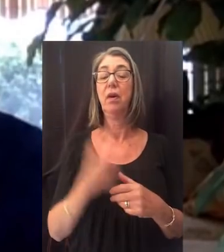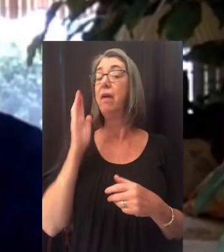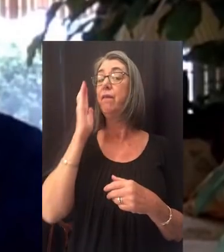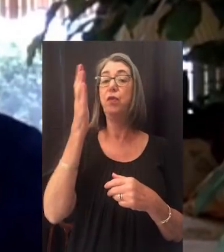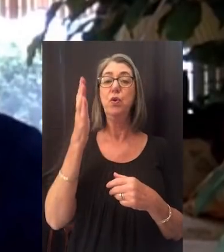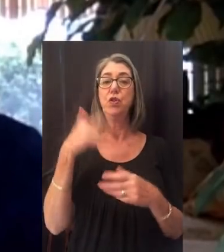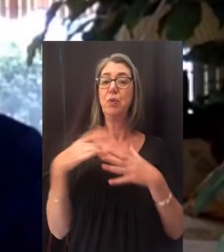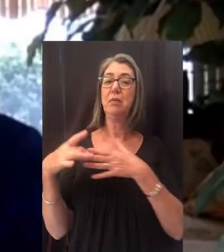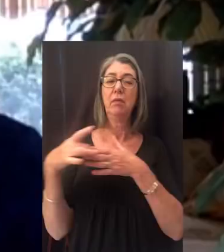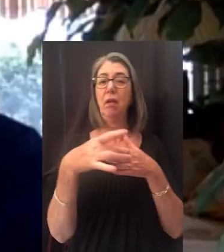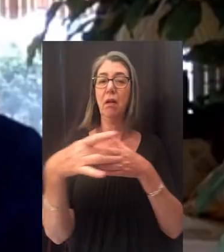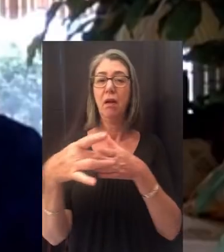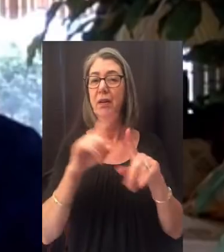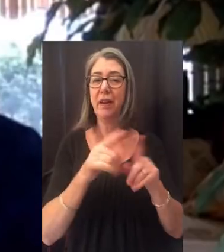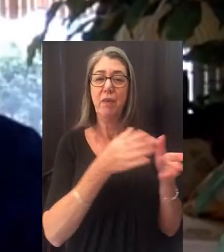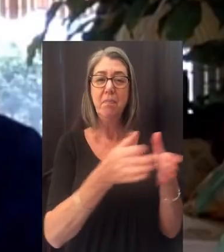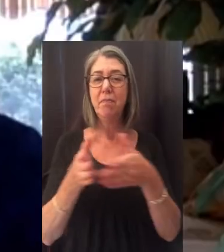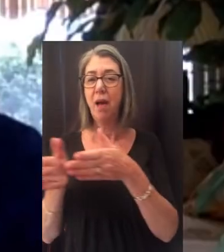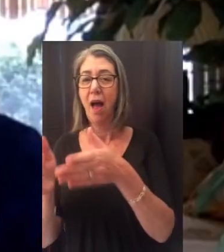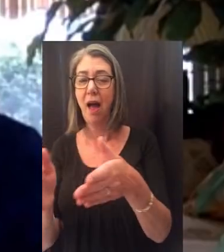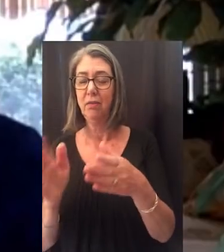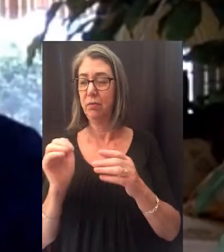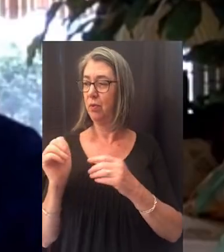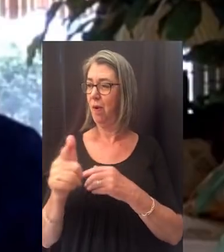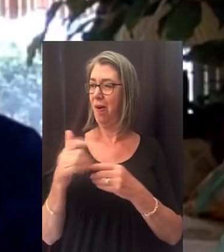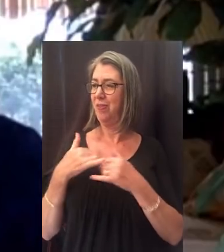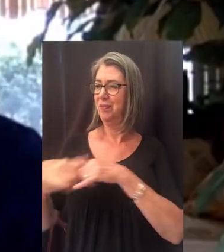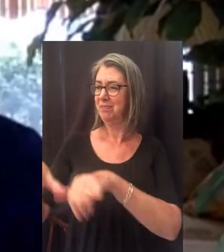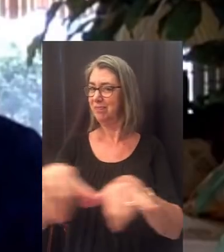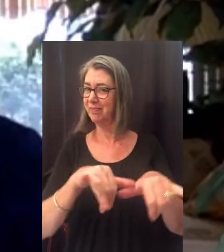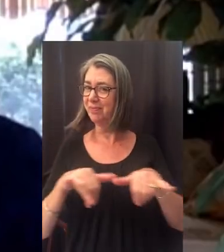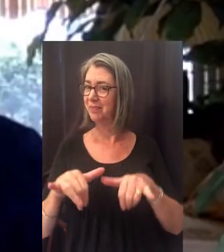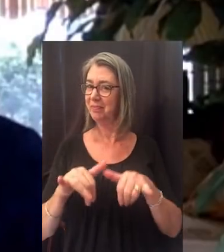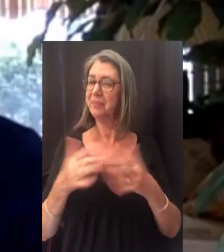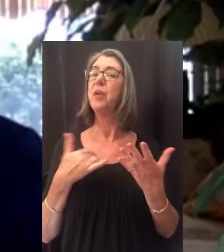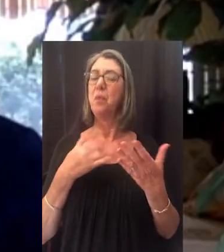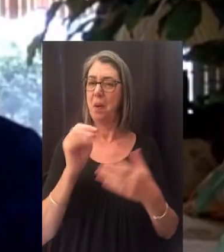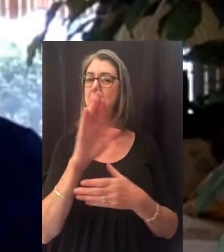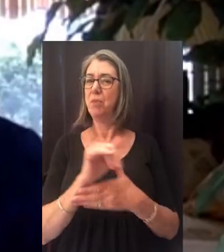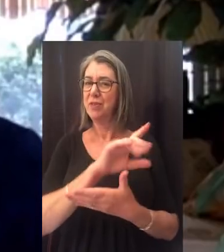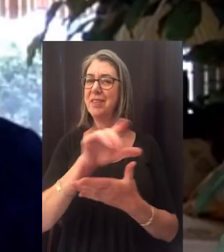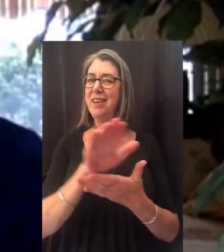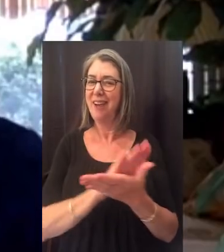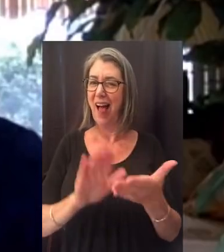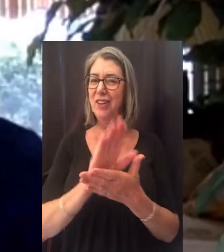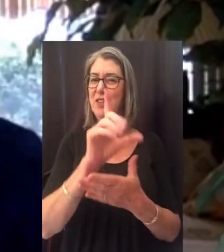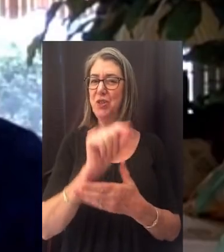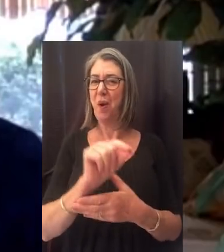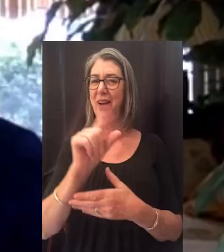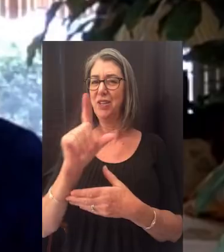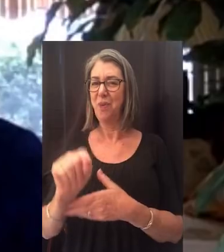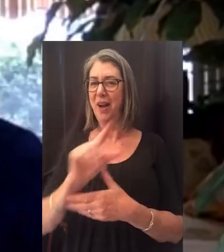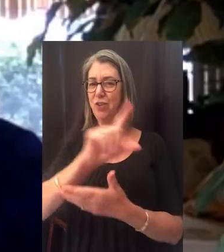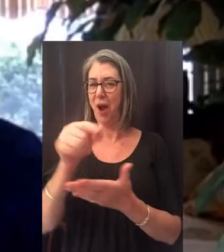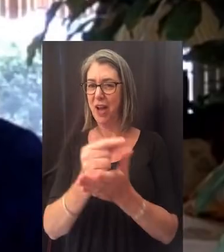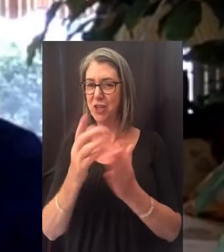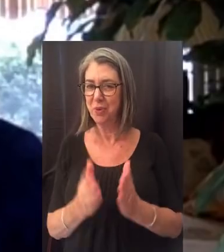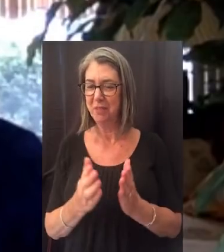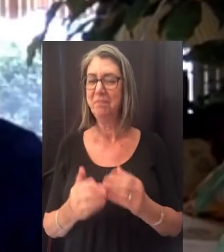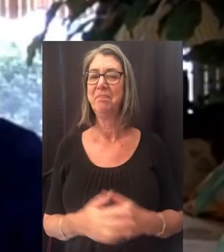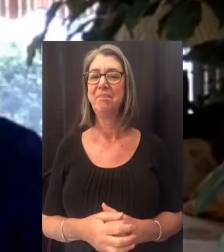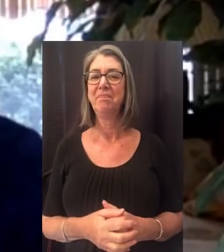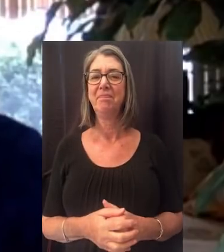The future will take us on various paths, but we all have the same commonality of being a Mercy College 2020 graduate.